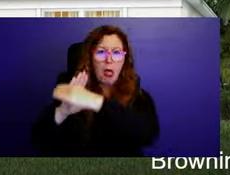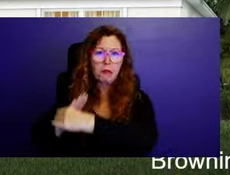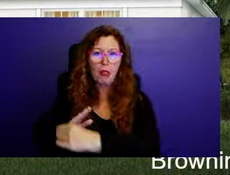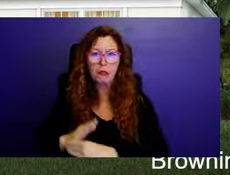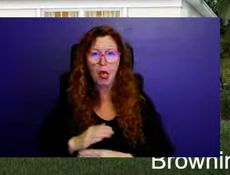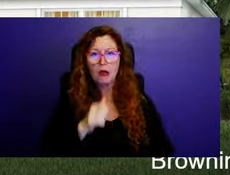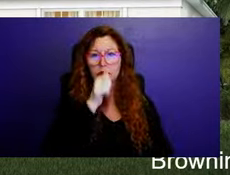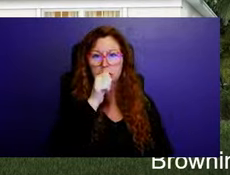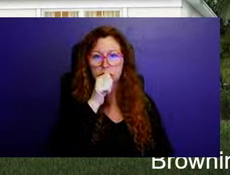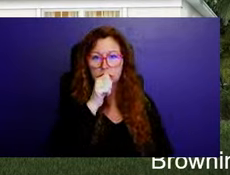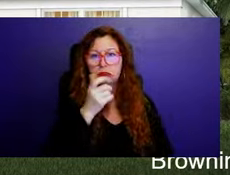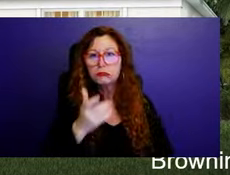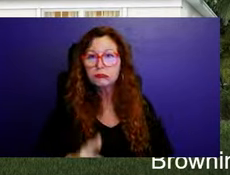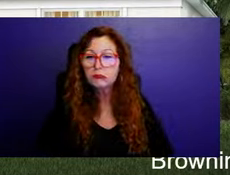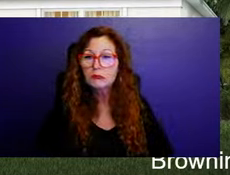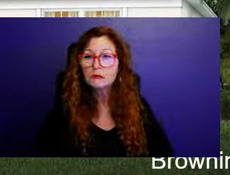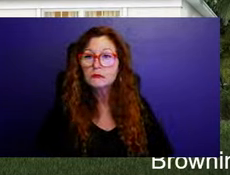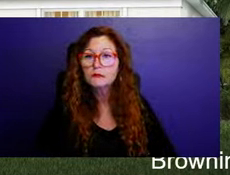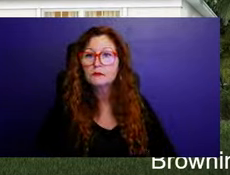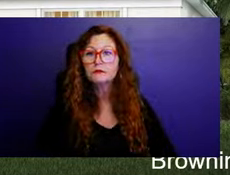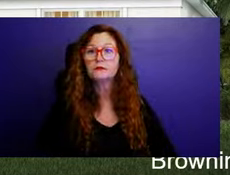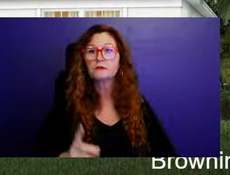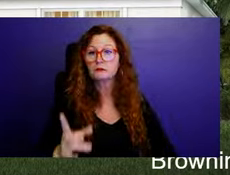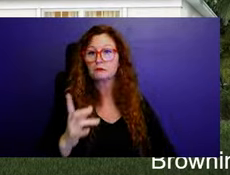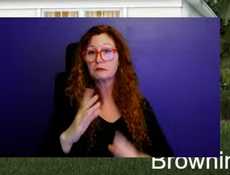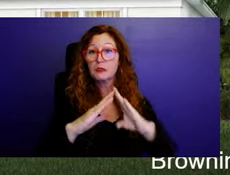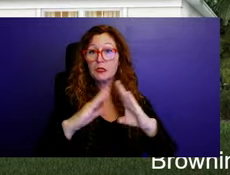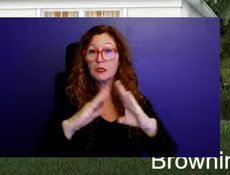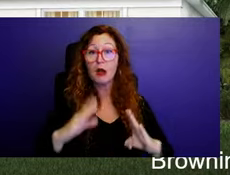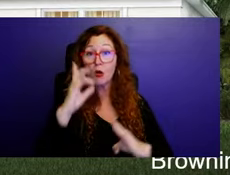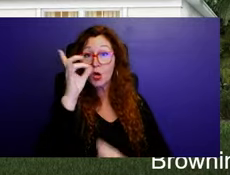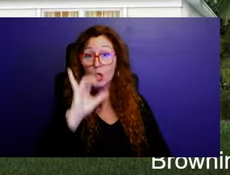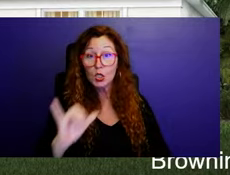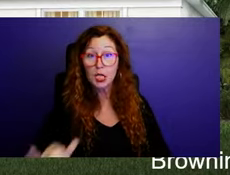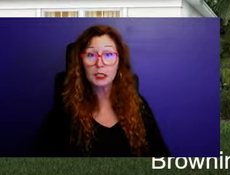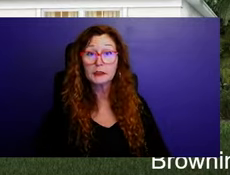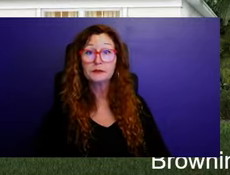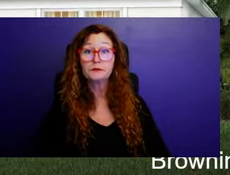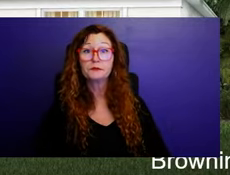Shown here are renderings of the three proposed models of the single family homes.